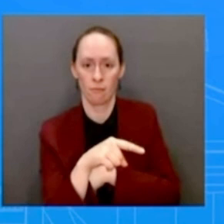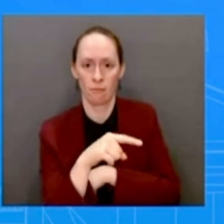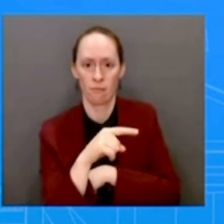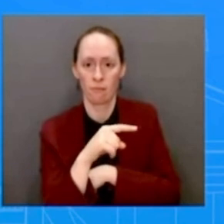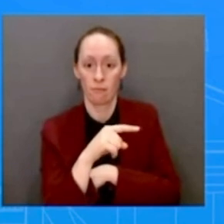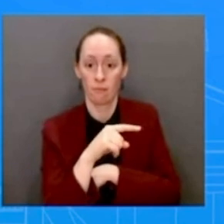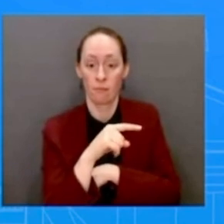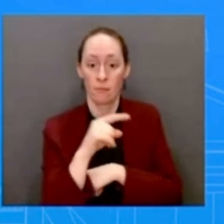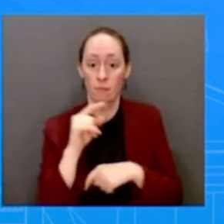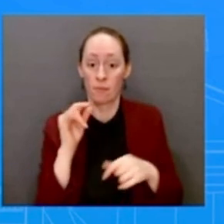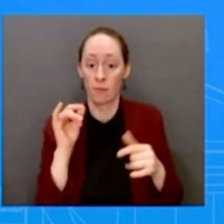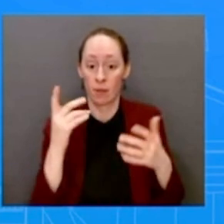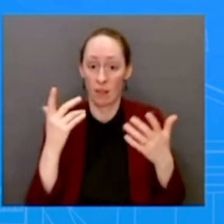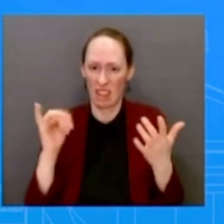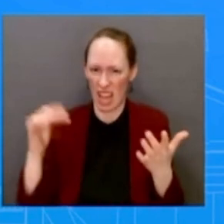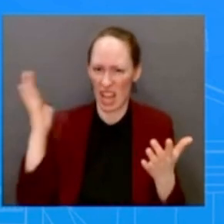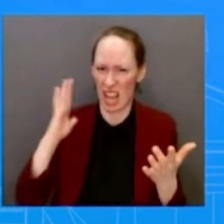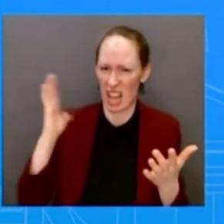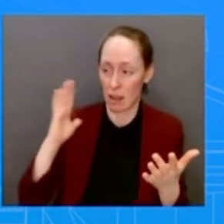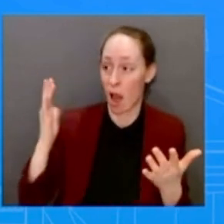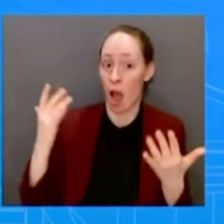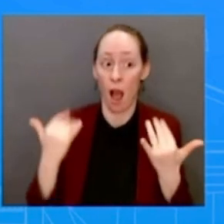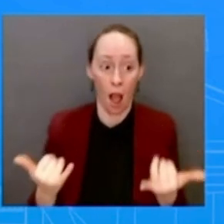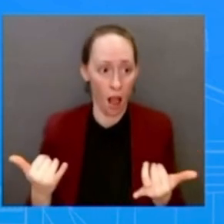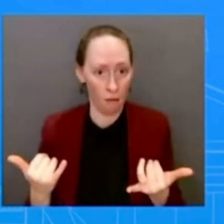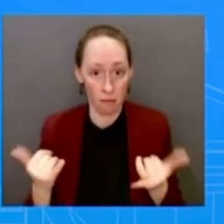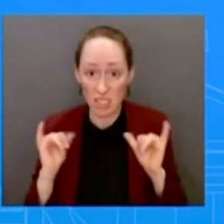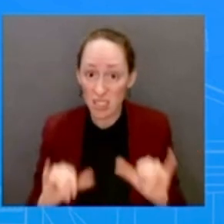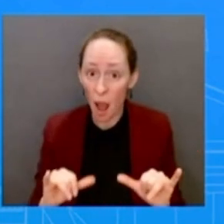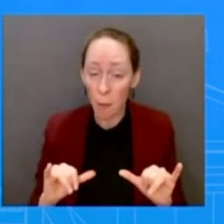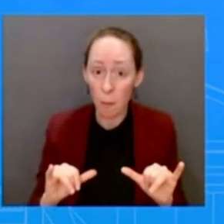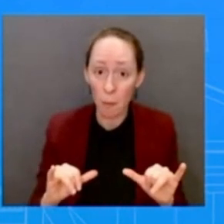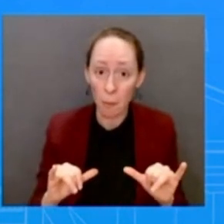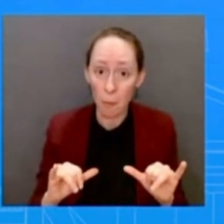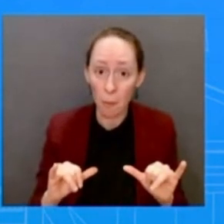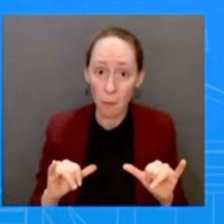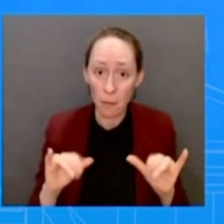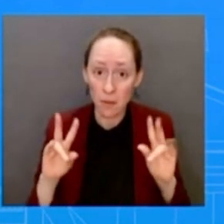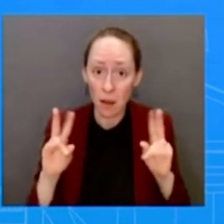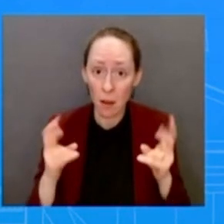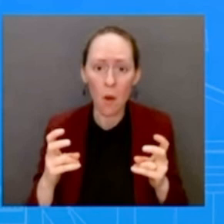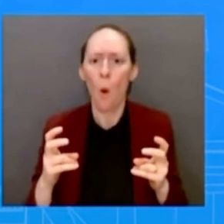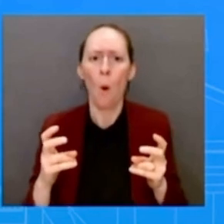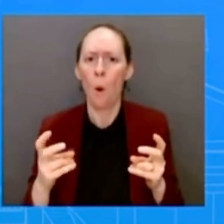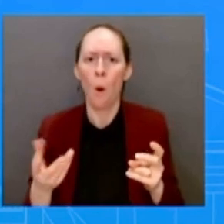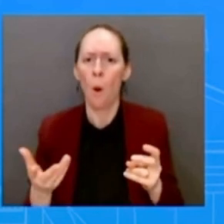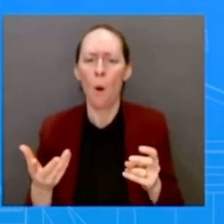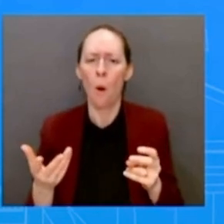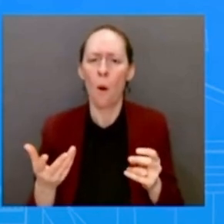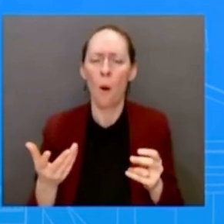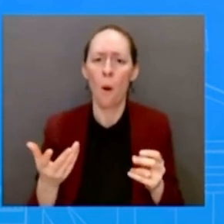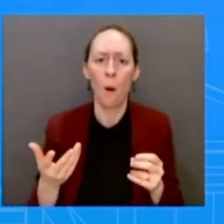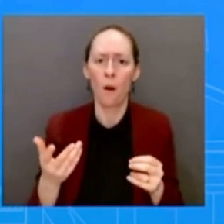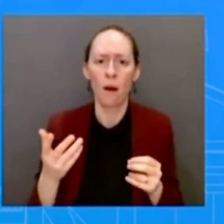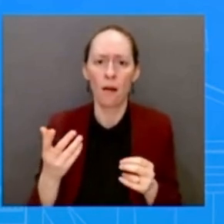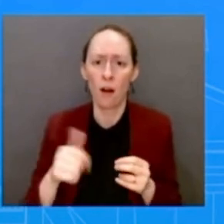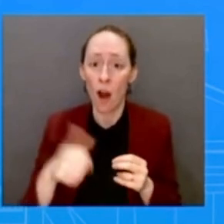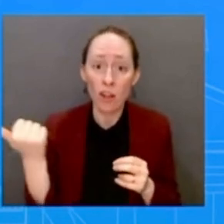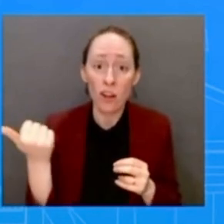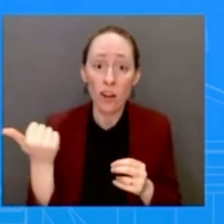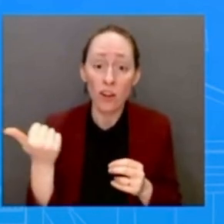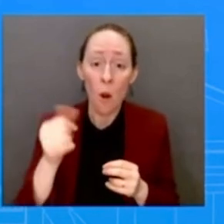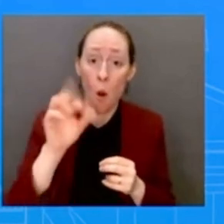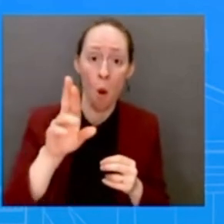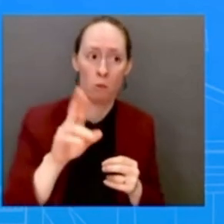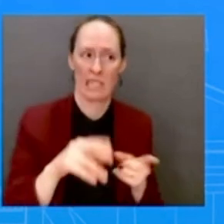European allies, other allies, to be ready for the possibility that China sends weapons to Russia and to be